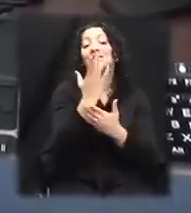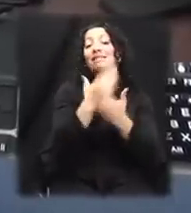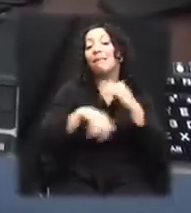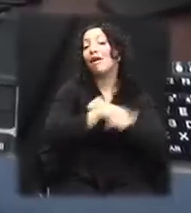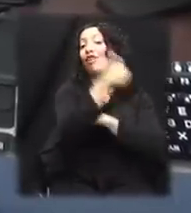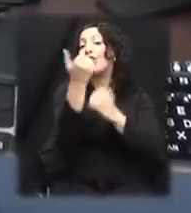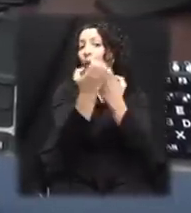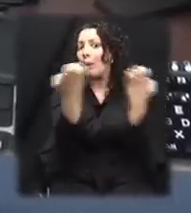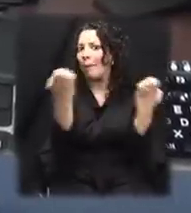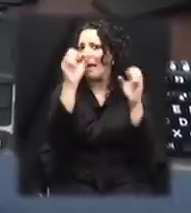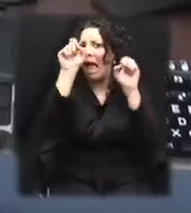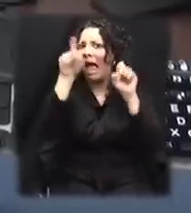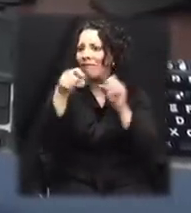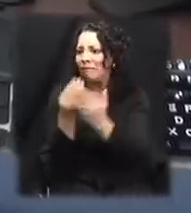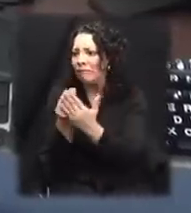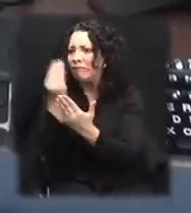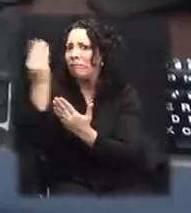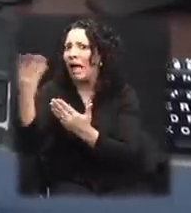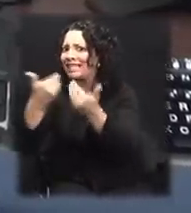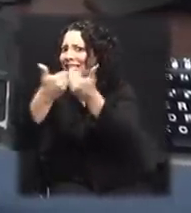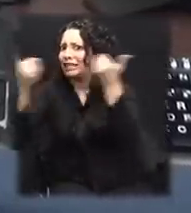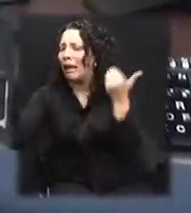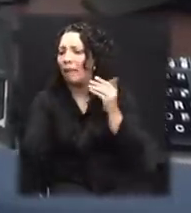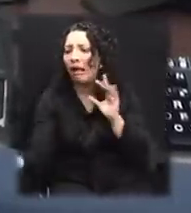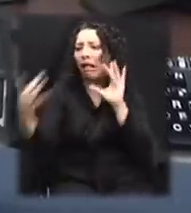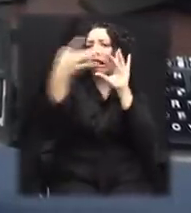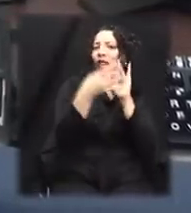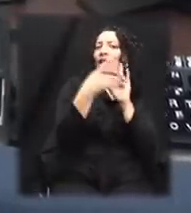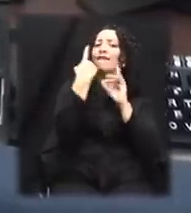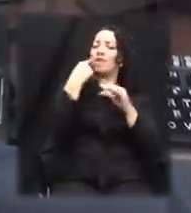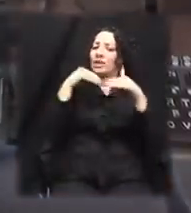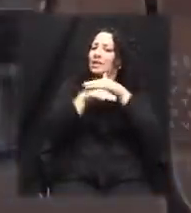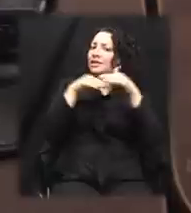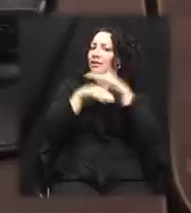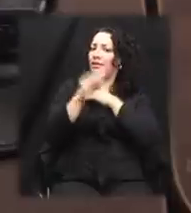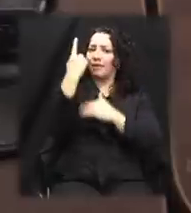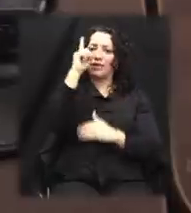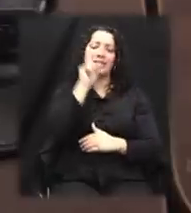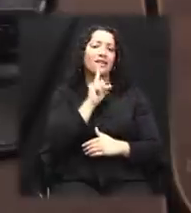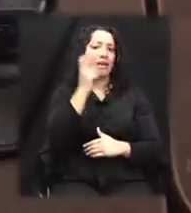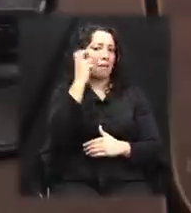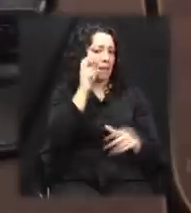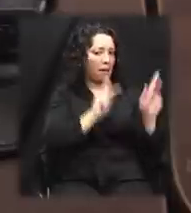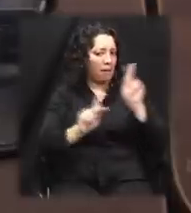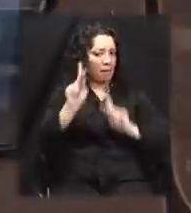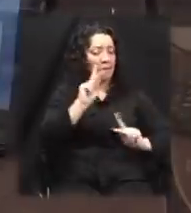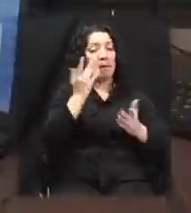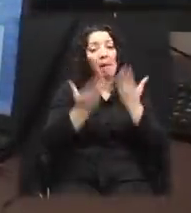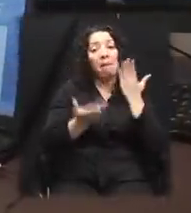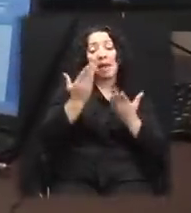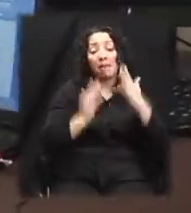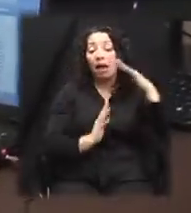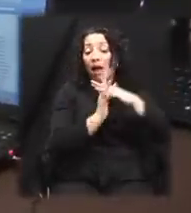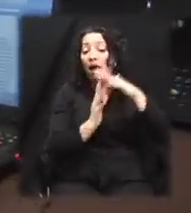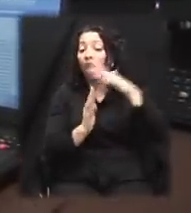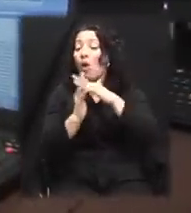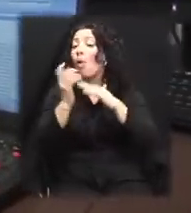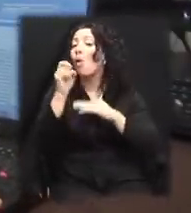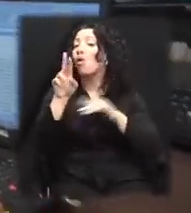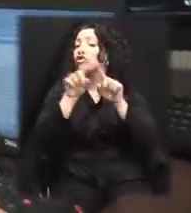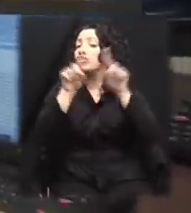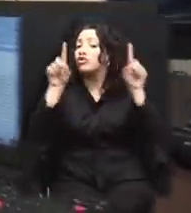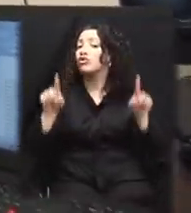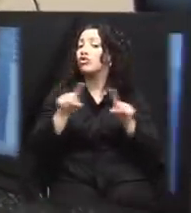Some you may need to purchase to access what is sitting on your desk or in your bag. This may be a braille display or a screen reader program.